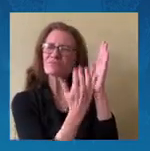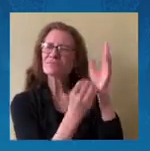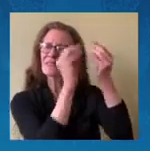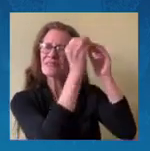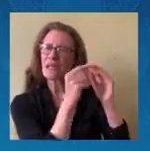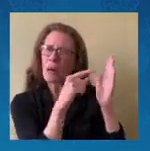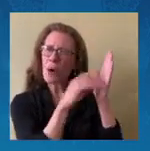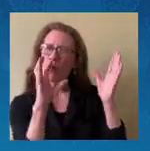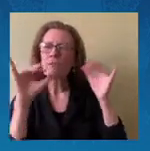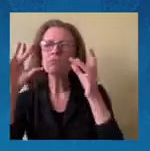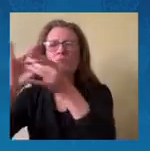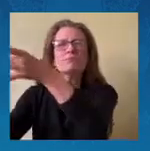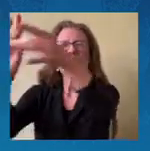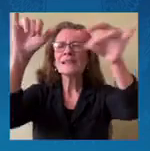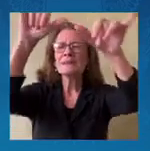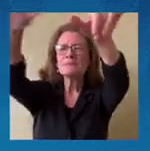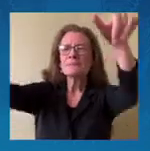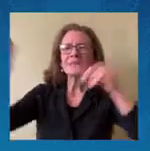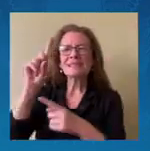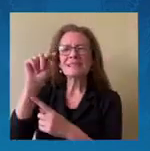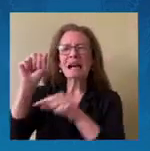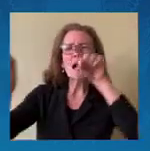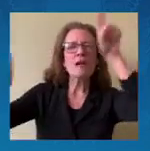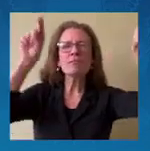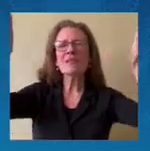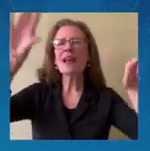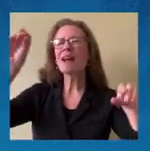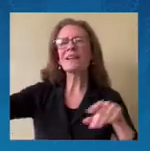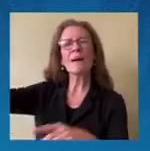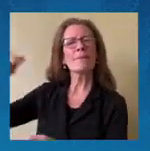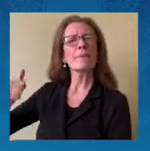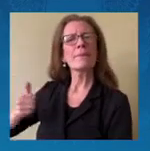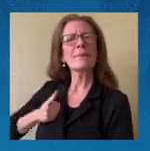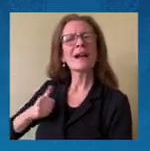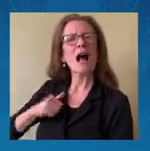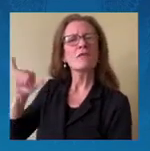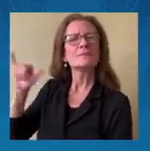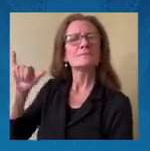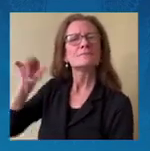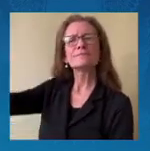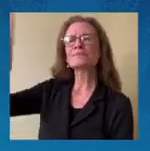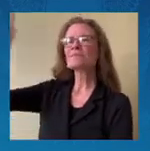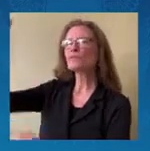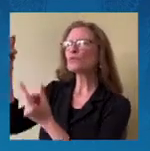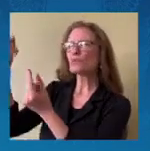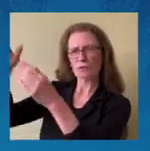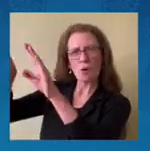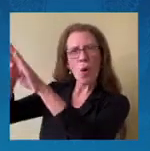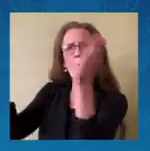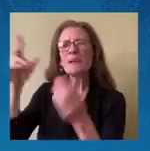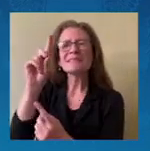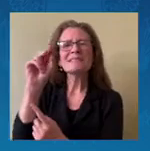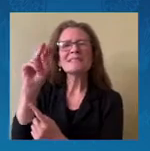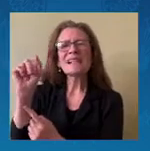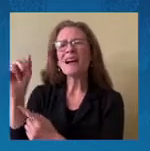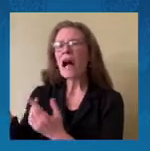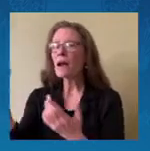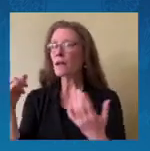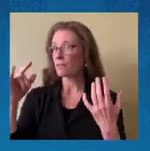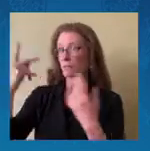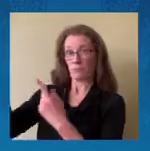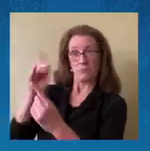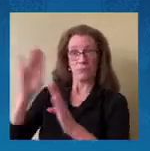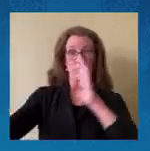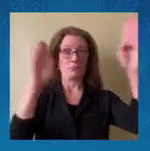Along with military. Data. In a way. That is then. An open data system. So that it's not only. Integrated. And synchronized. But available. the